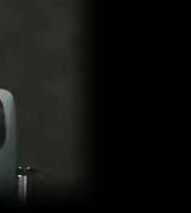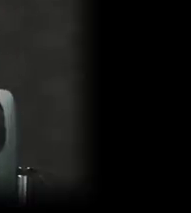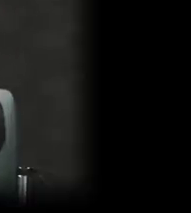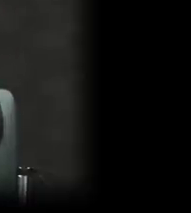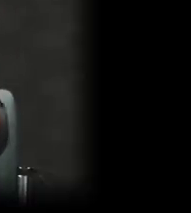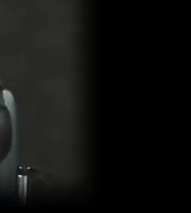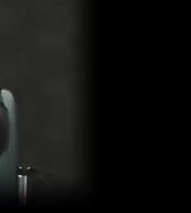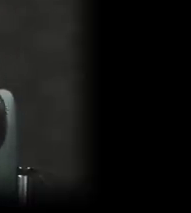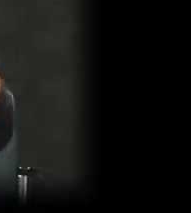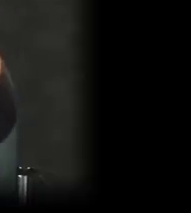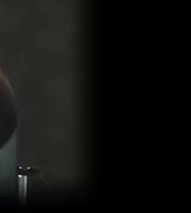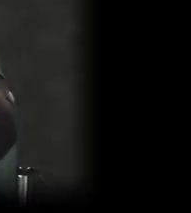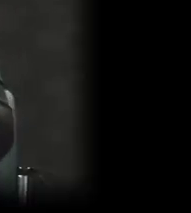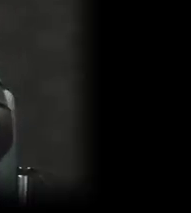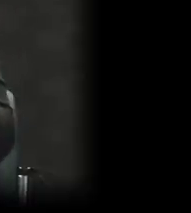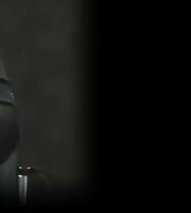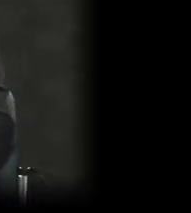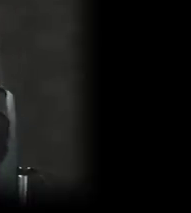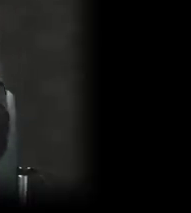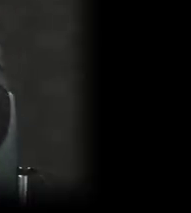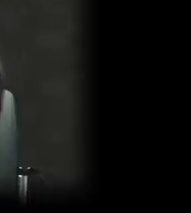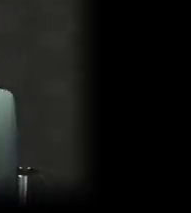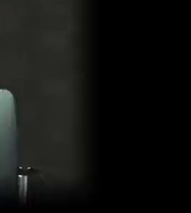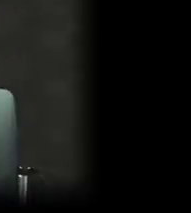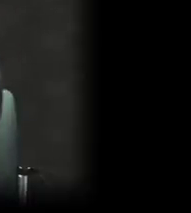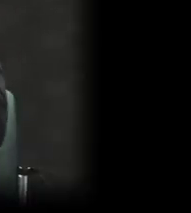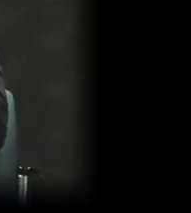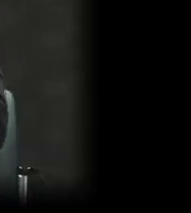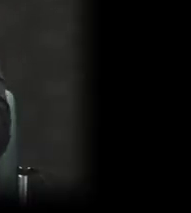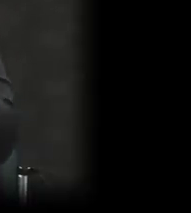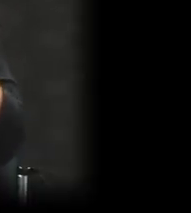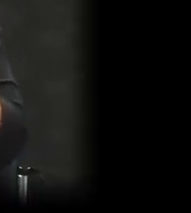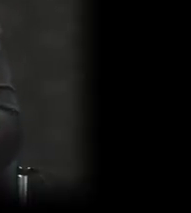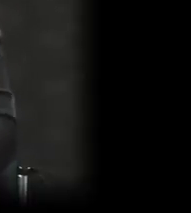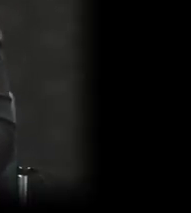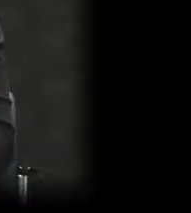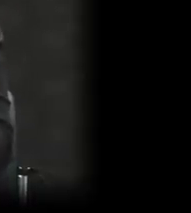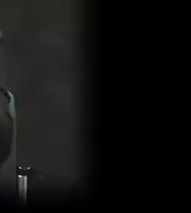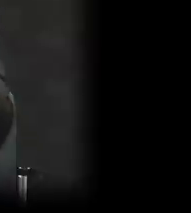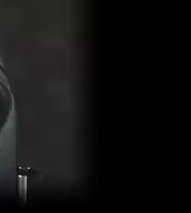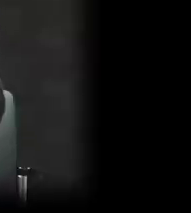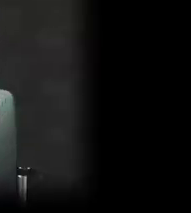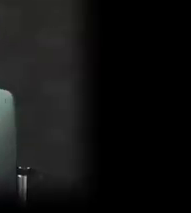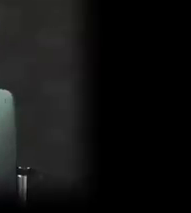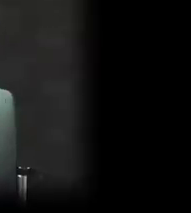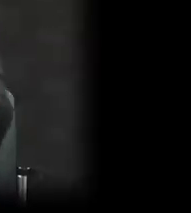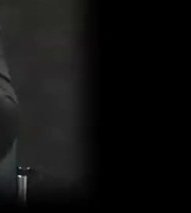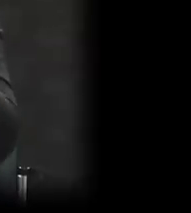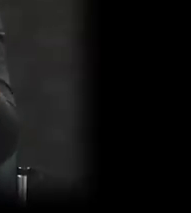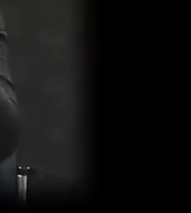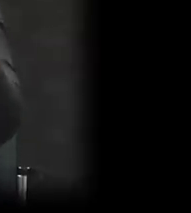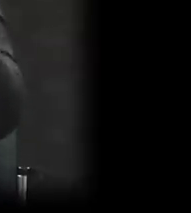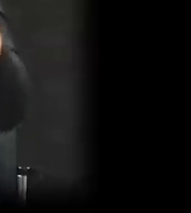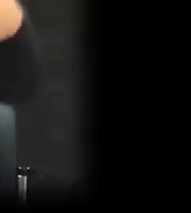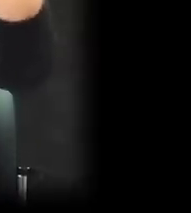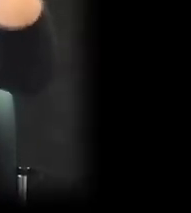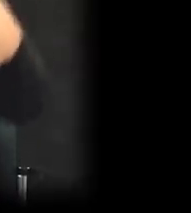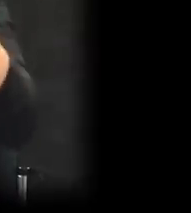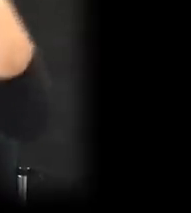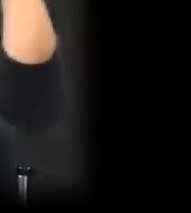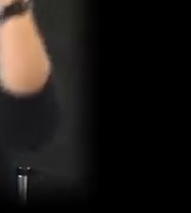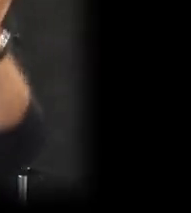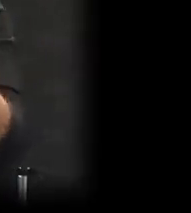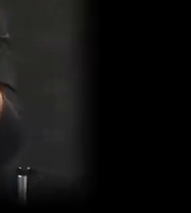difficulty seeing the computer screen. However, on my computer, I was able to adjust the background color,